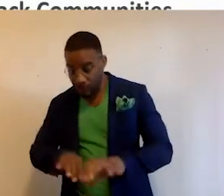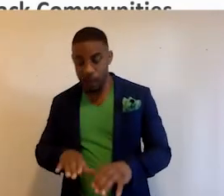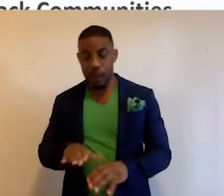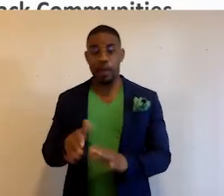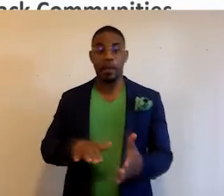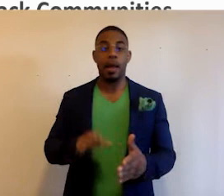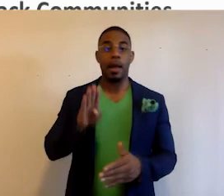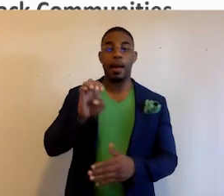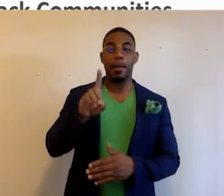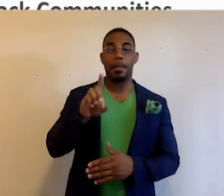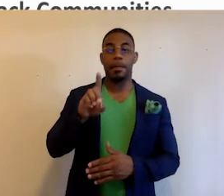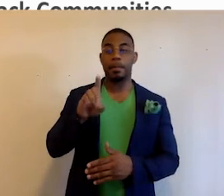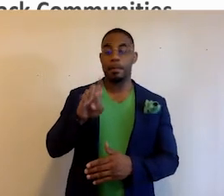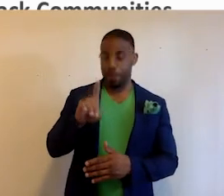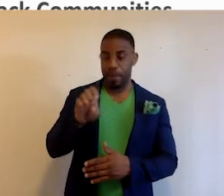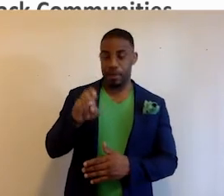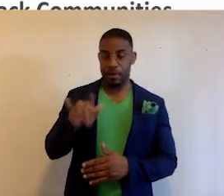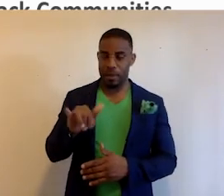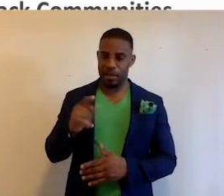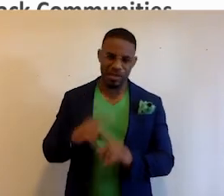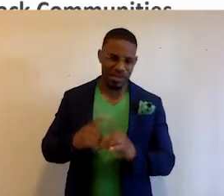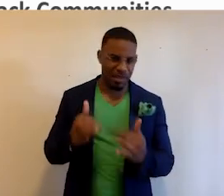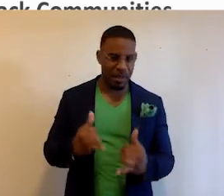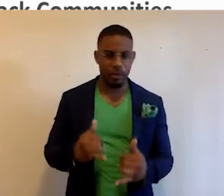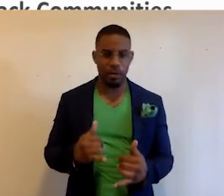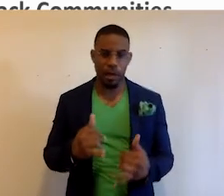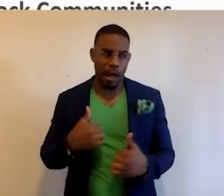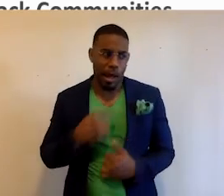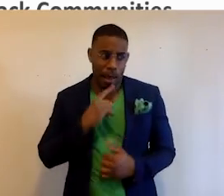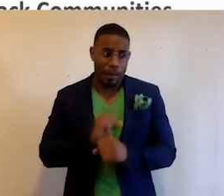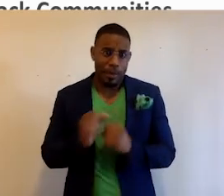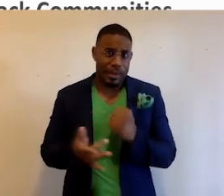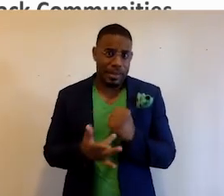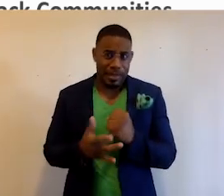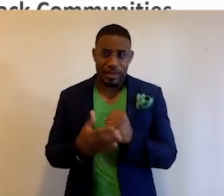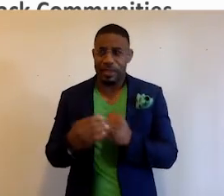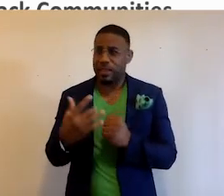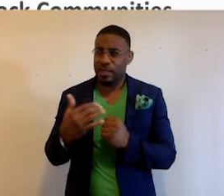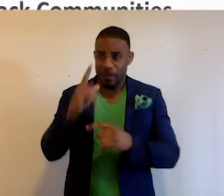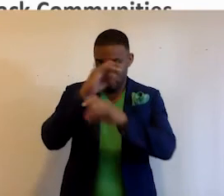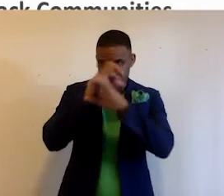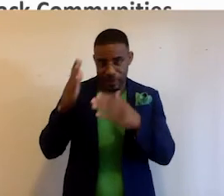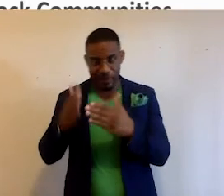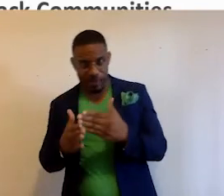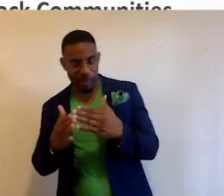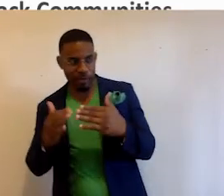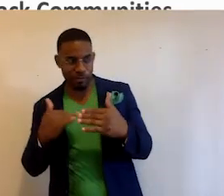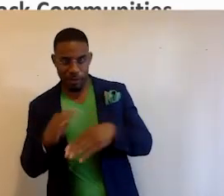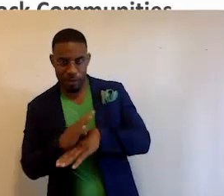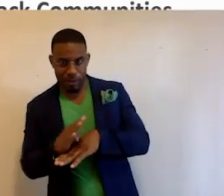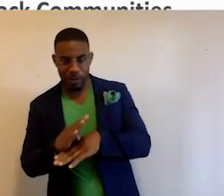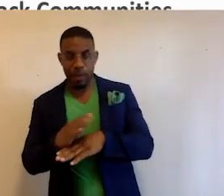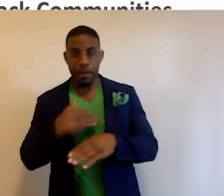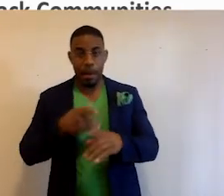A little different now, but it is what it is. I'm the technology and vision side of the house, and